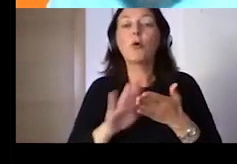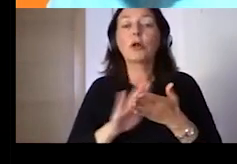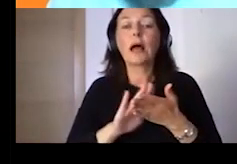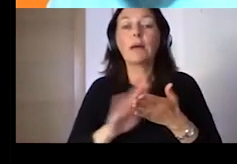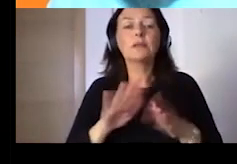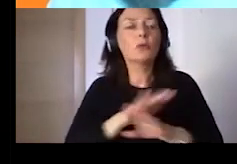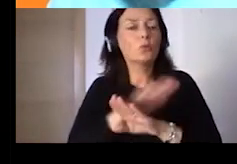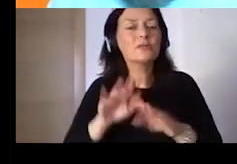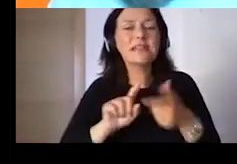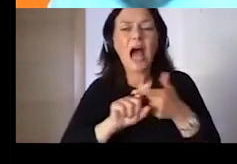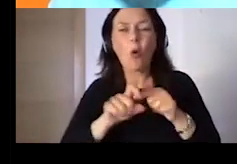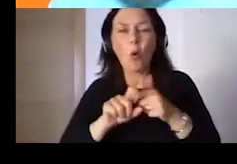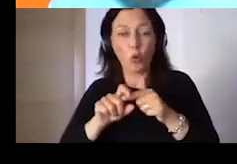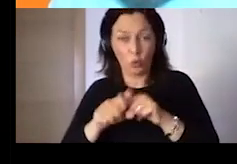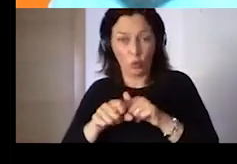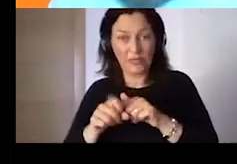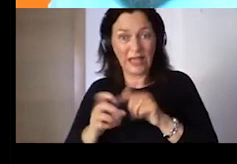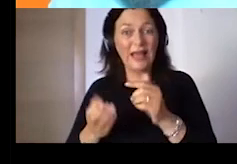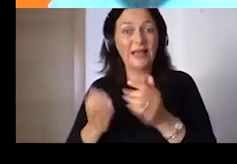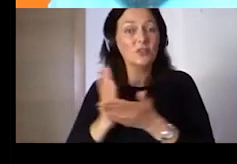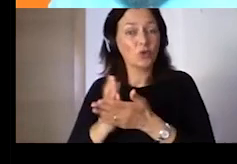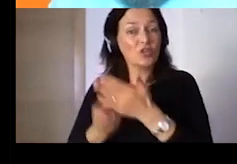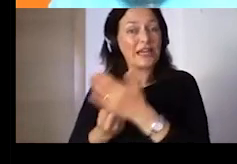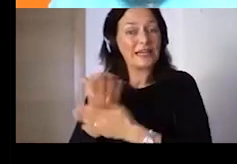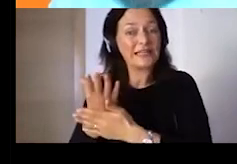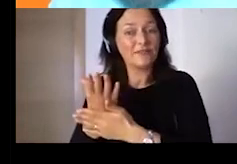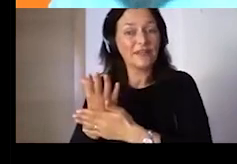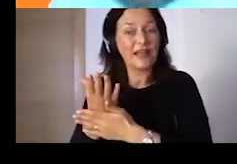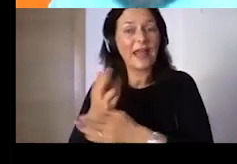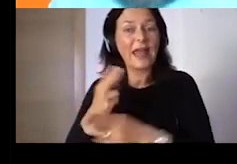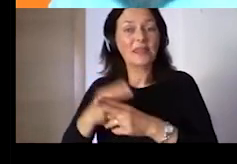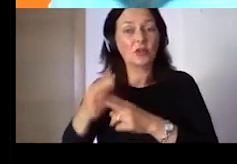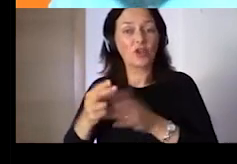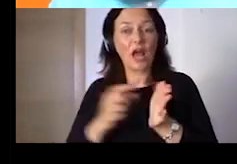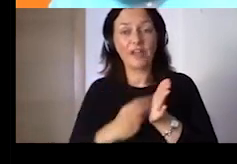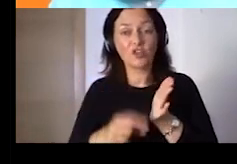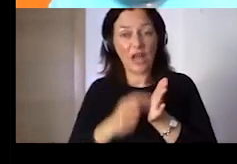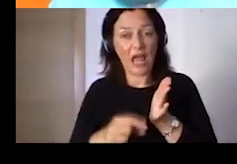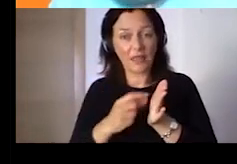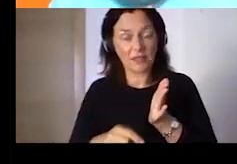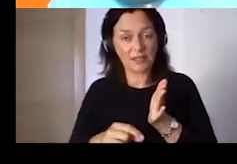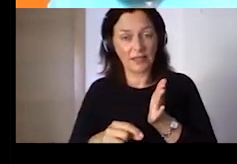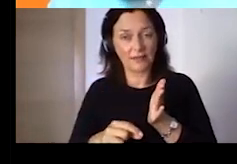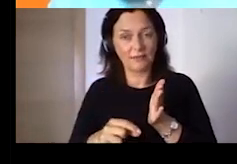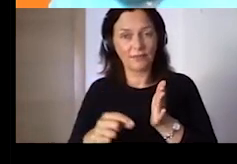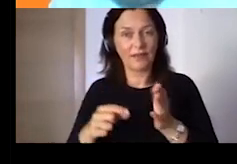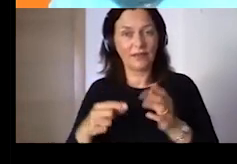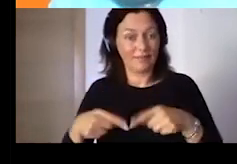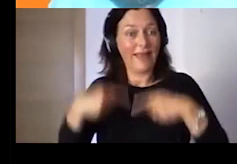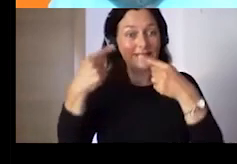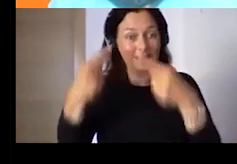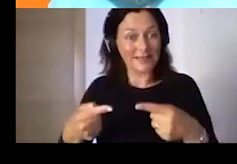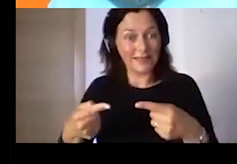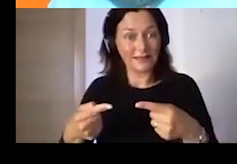Third, contributing to the development of a homogenous validation system at European level. And with the